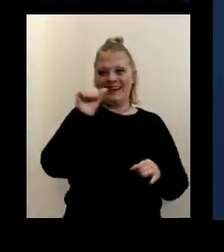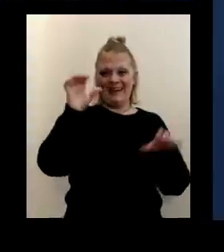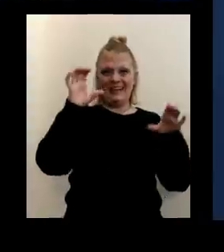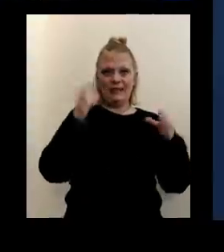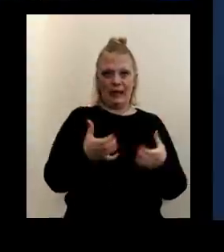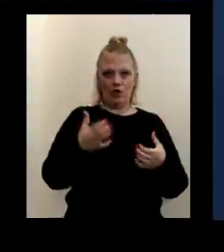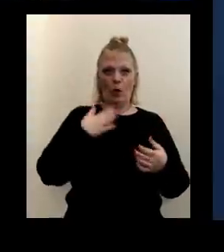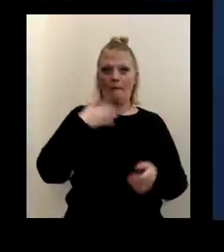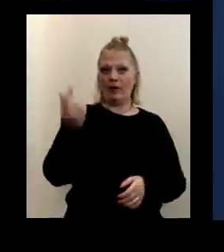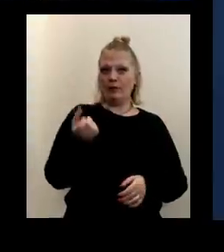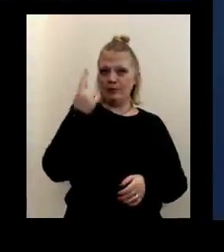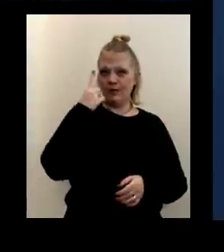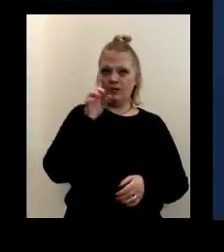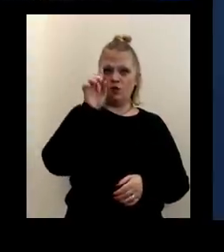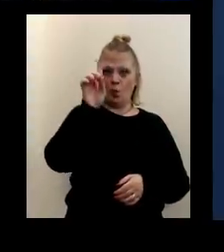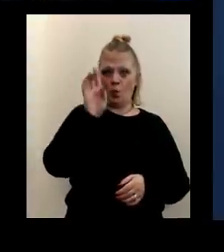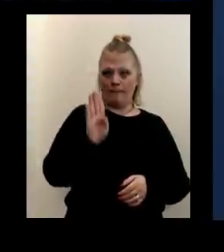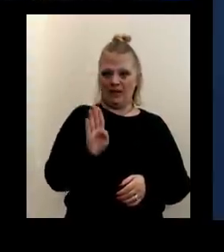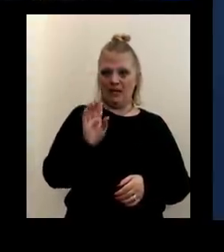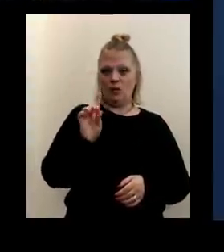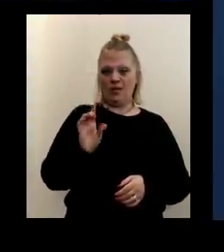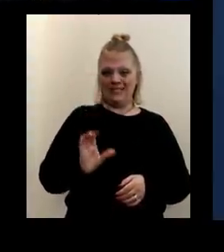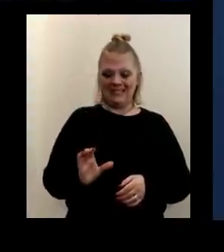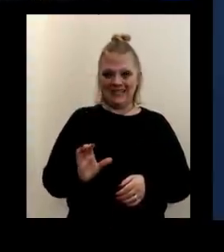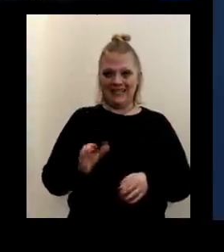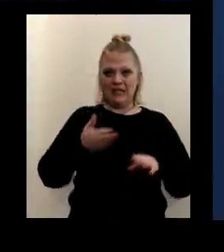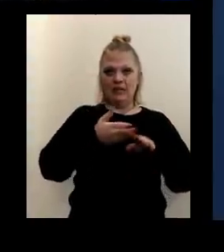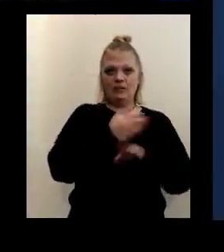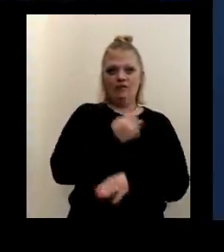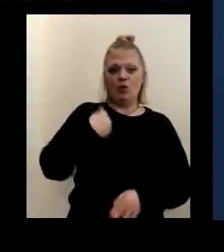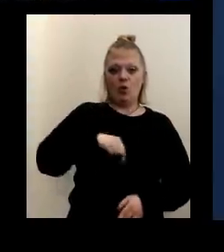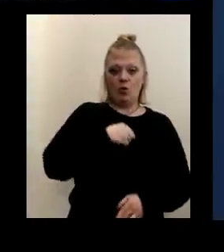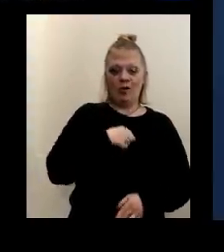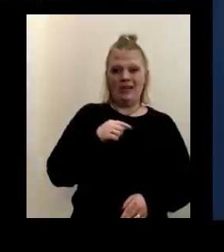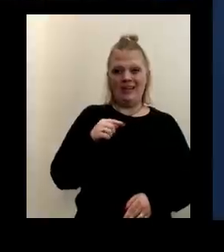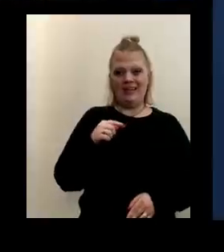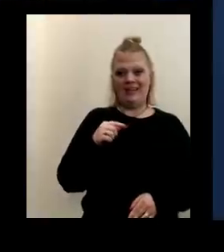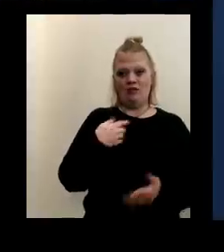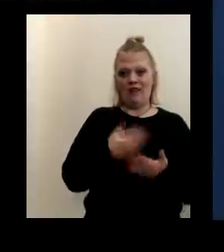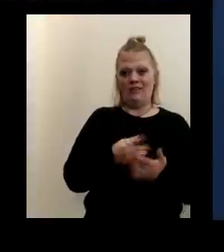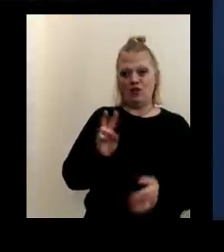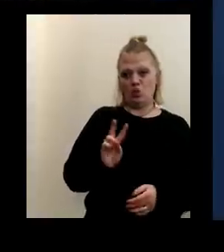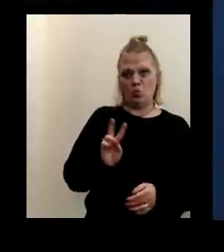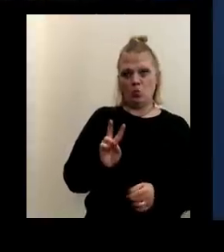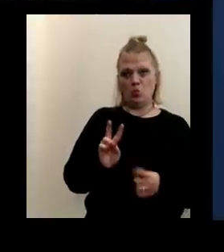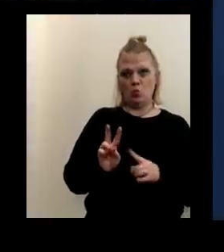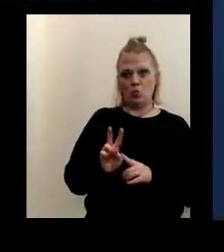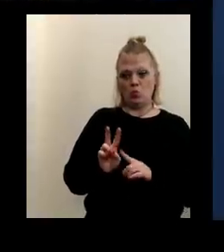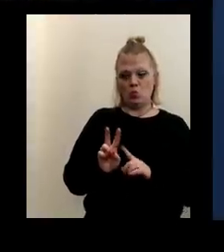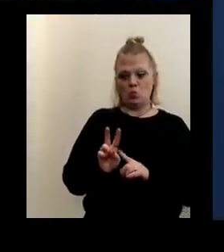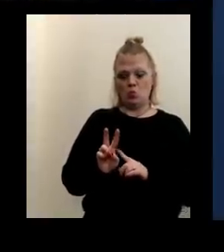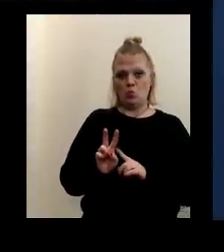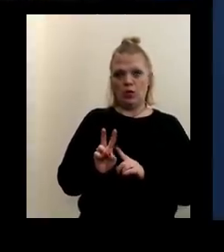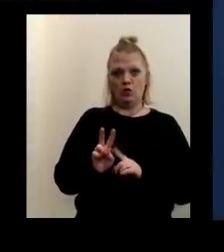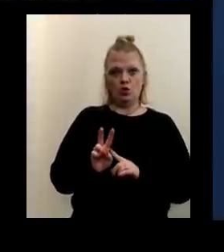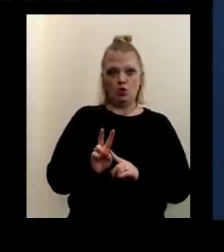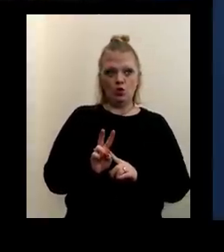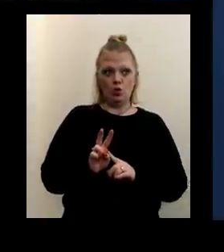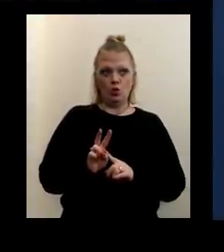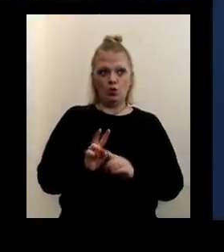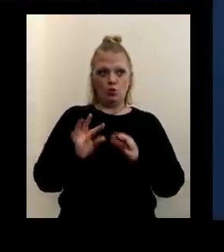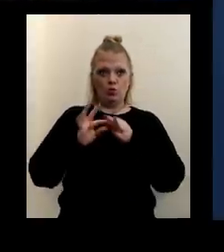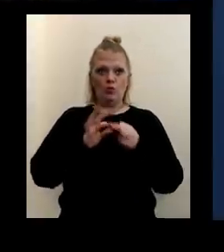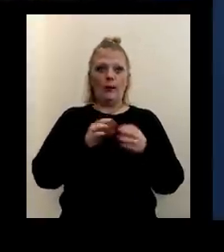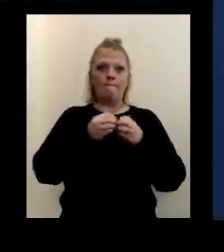And it's my understanding there's a 1B and there'll be a 1C before we even get to two. And those are related primarily to the most at